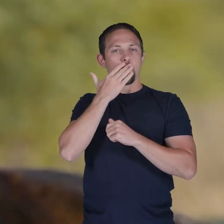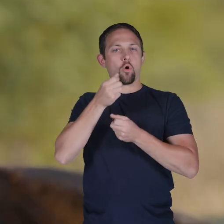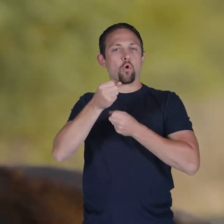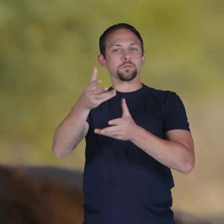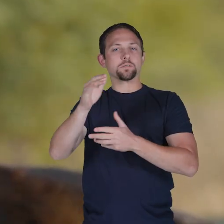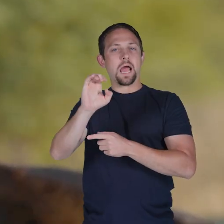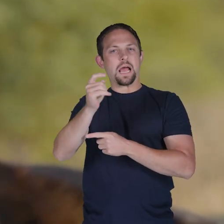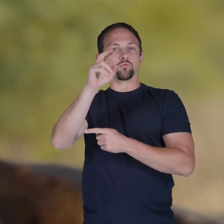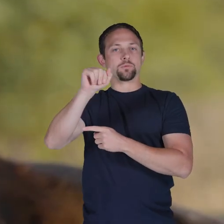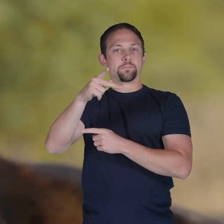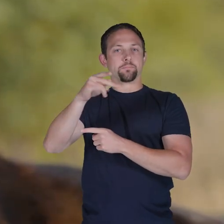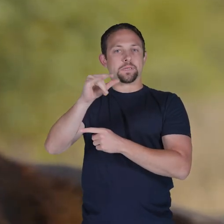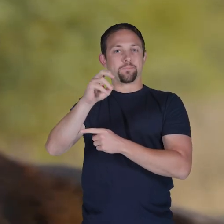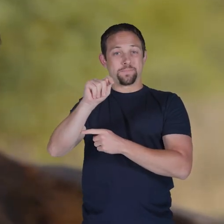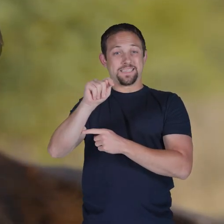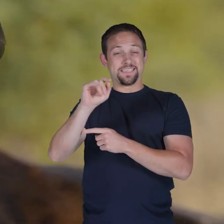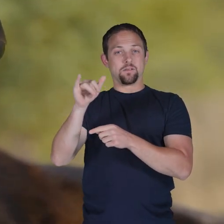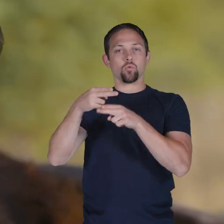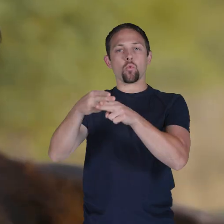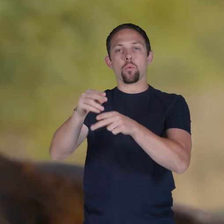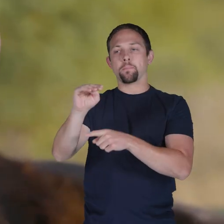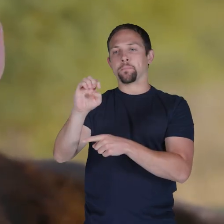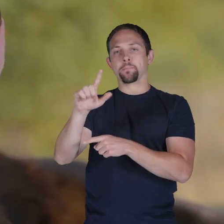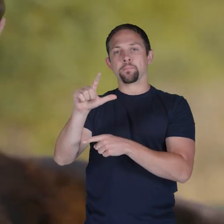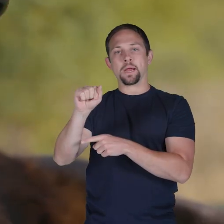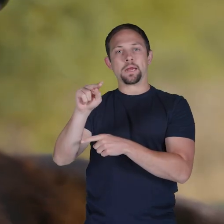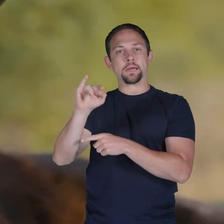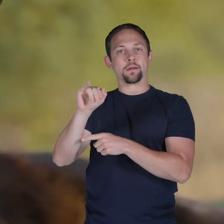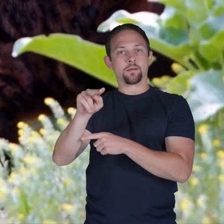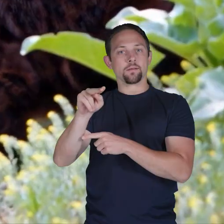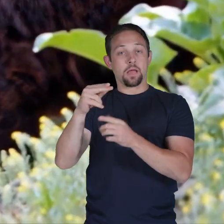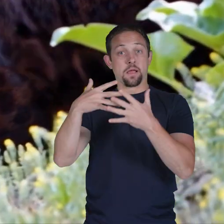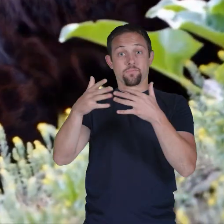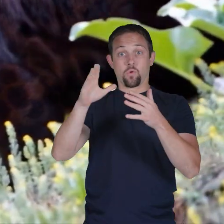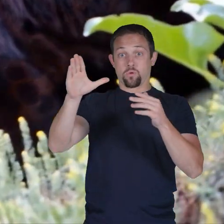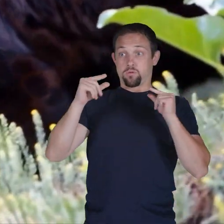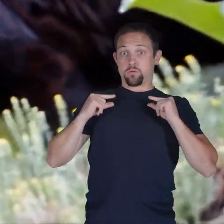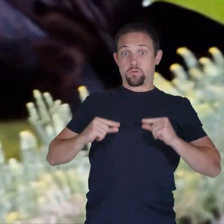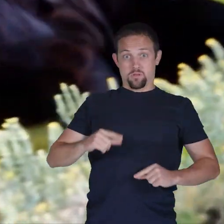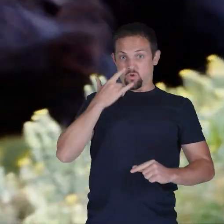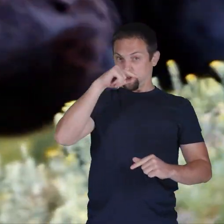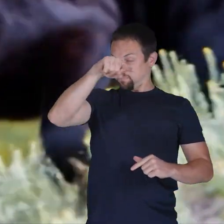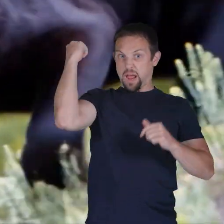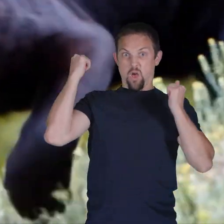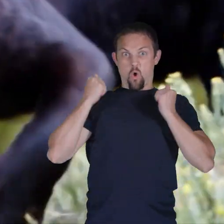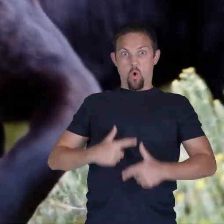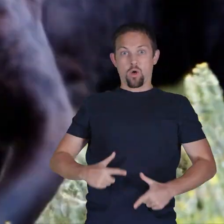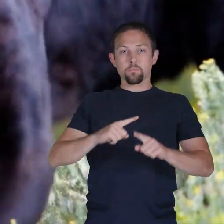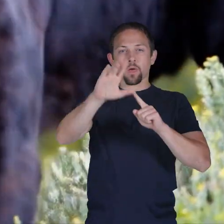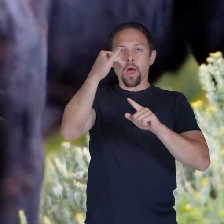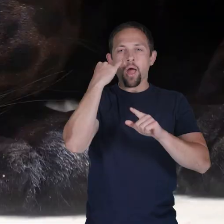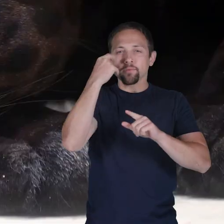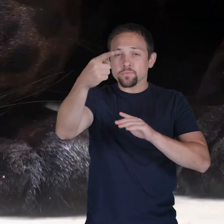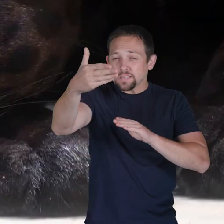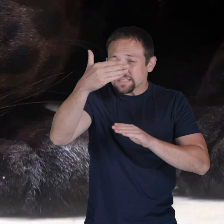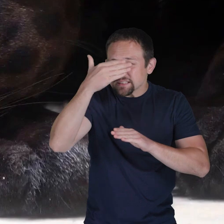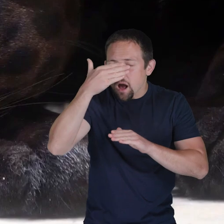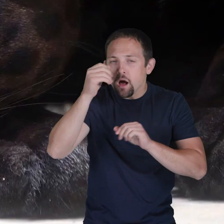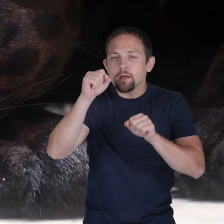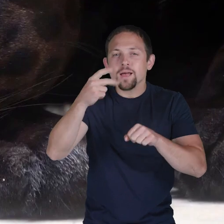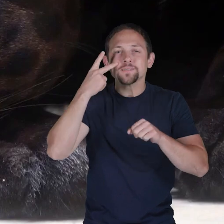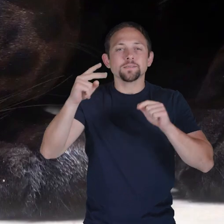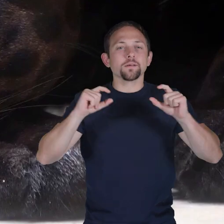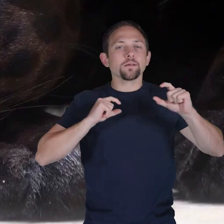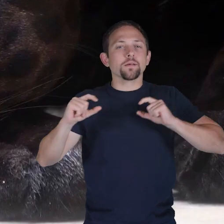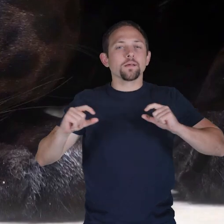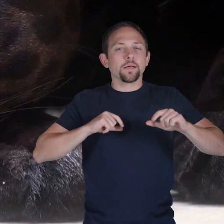caused by extra pigment called melanin even though their fur looks all black you can still